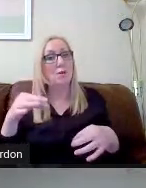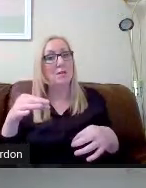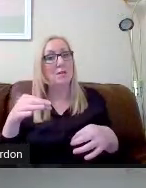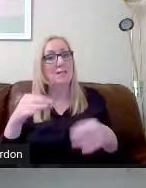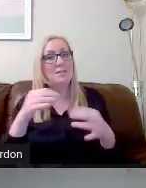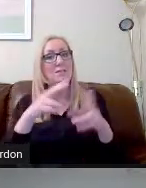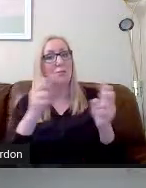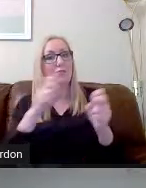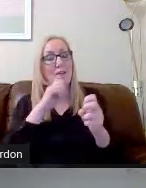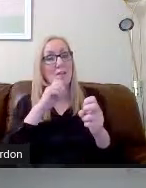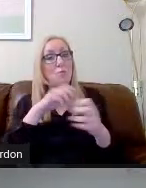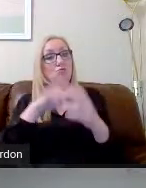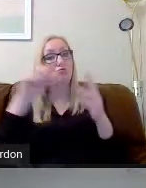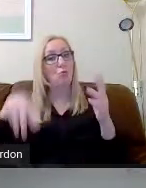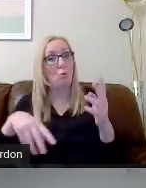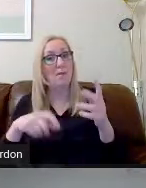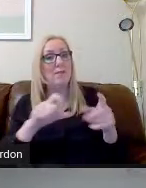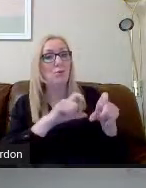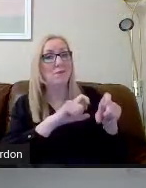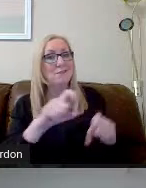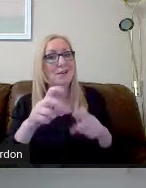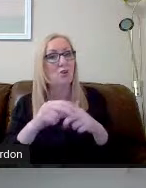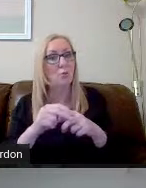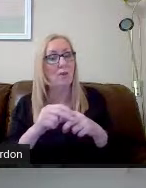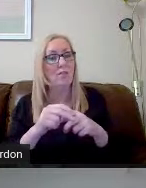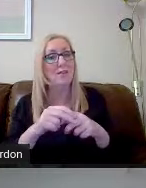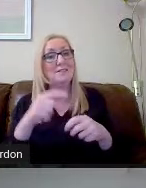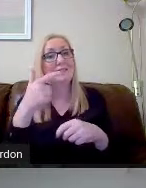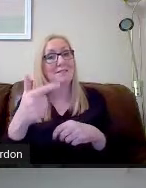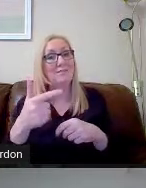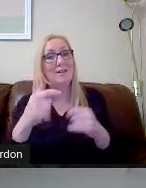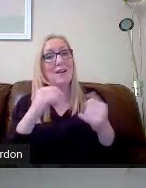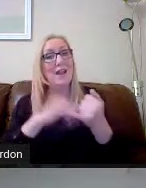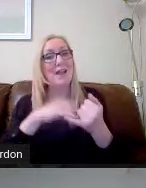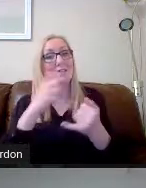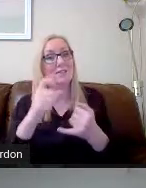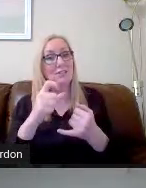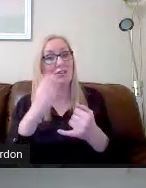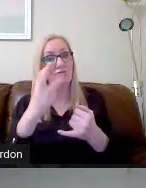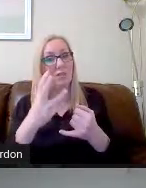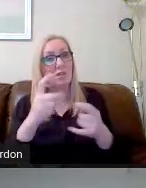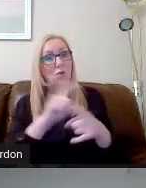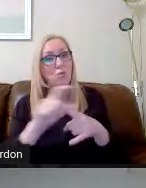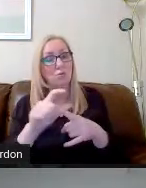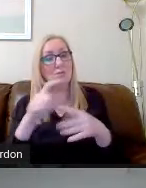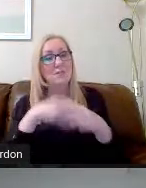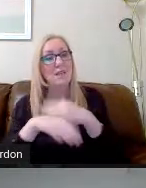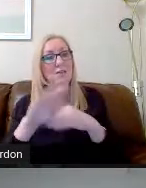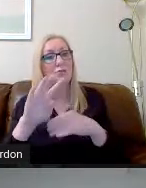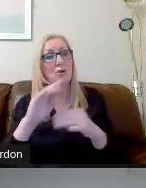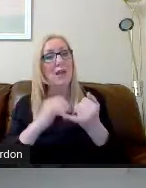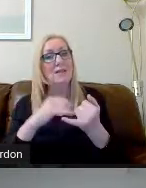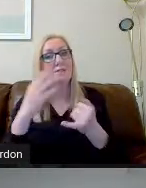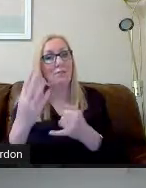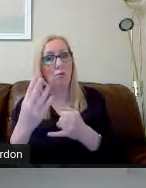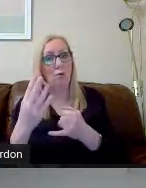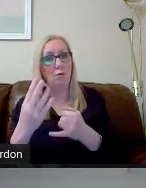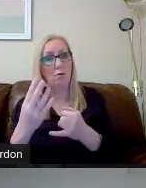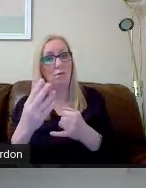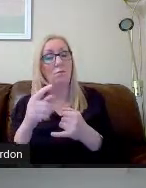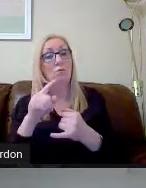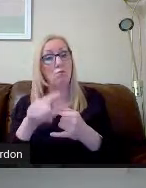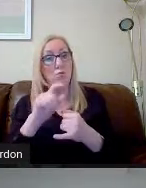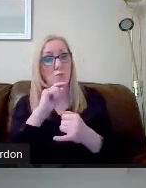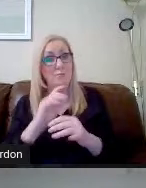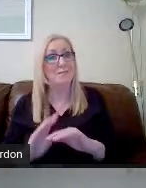and they will continue with the remaining seven S3 courses into fourth year for those to be delivered at national